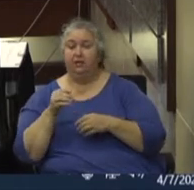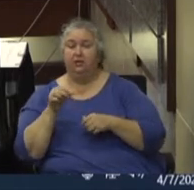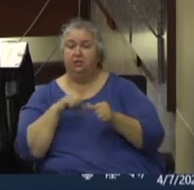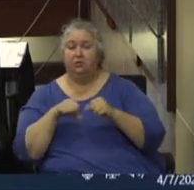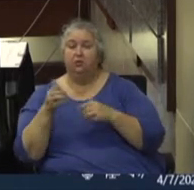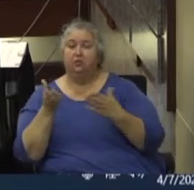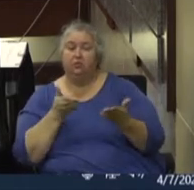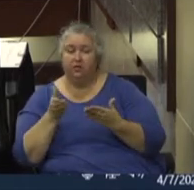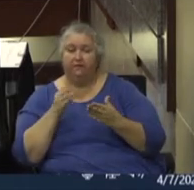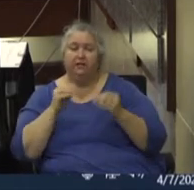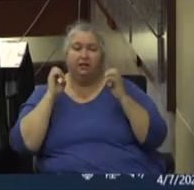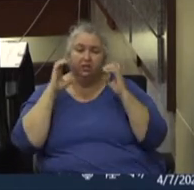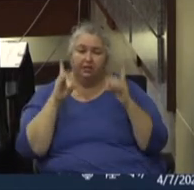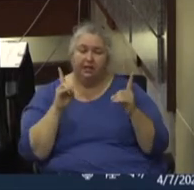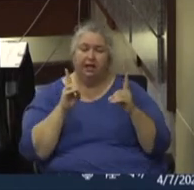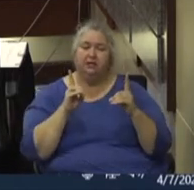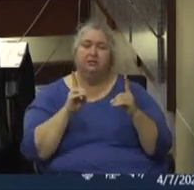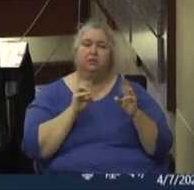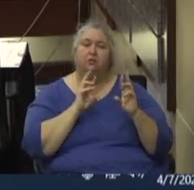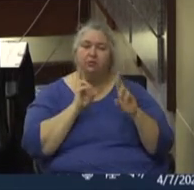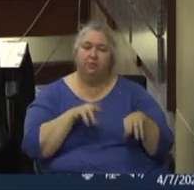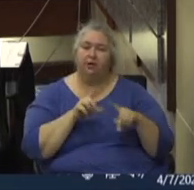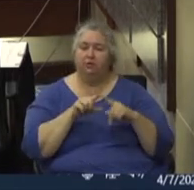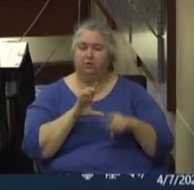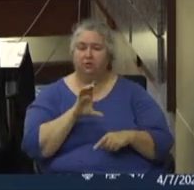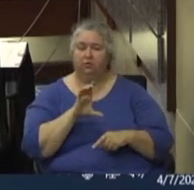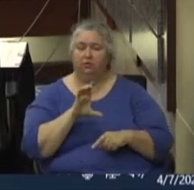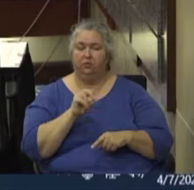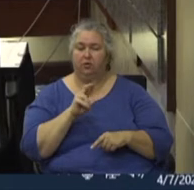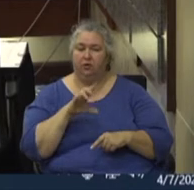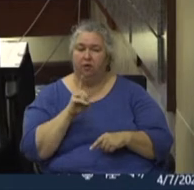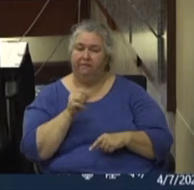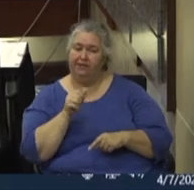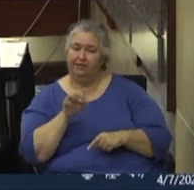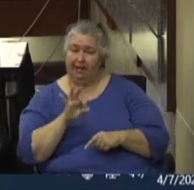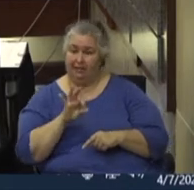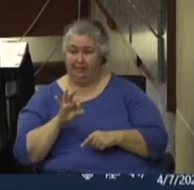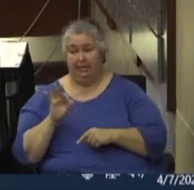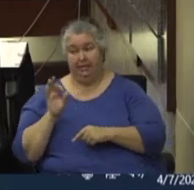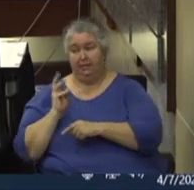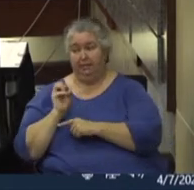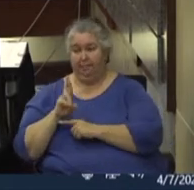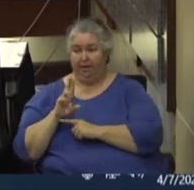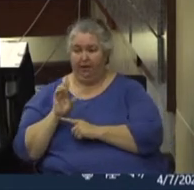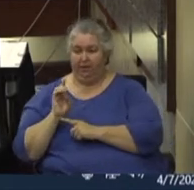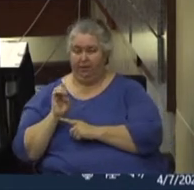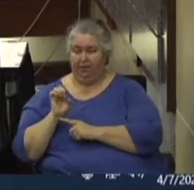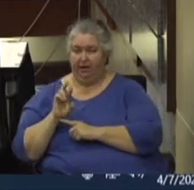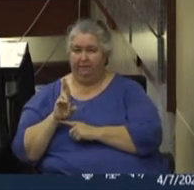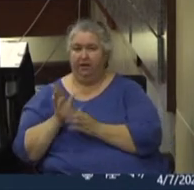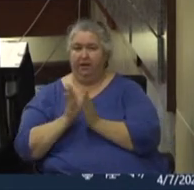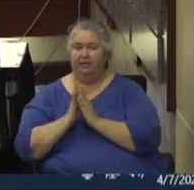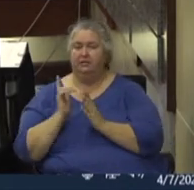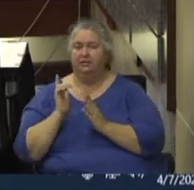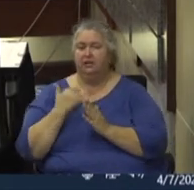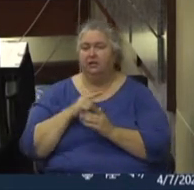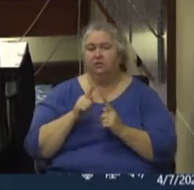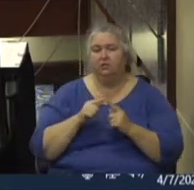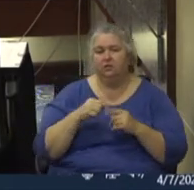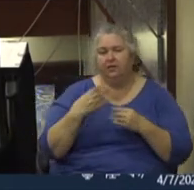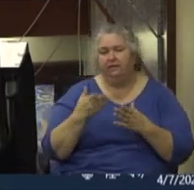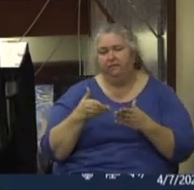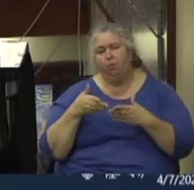response to COVID-19, Mayor Deaver asked us to provide a method to facilitate